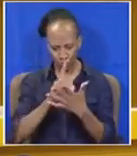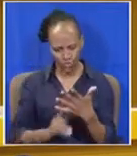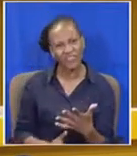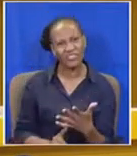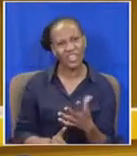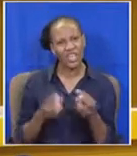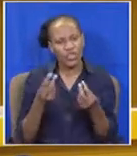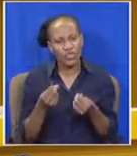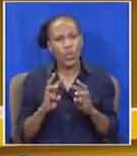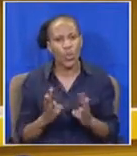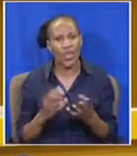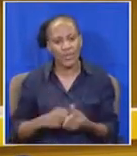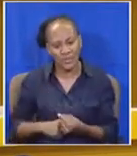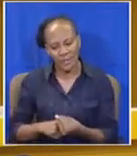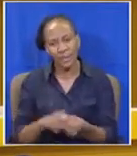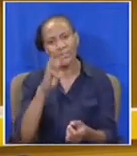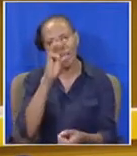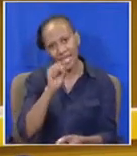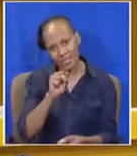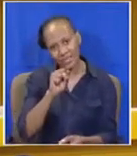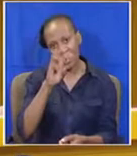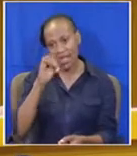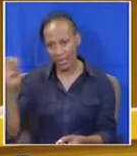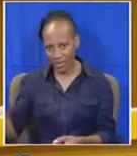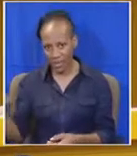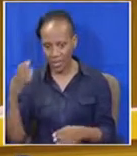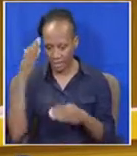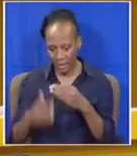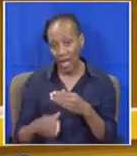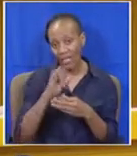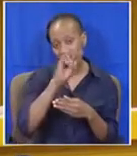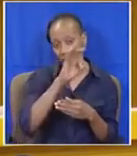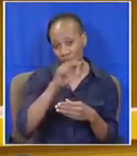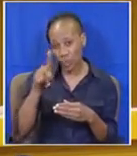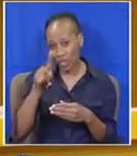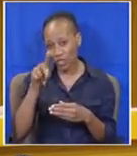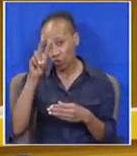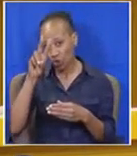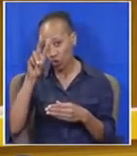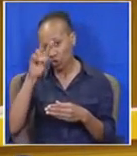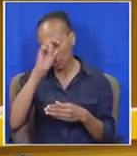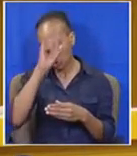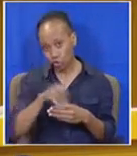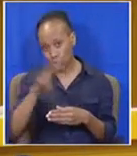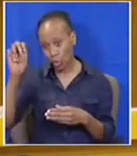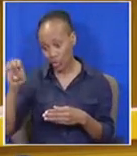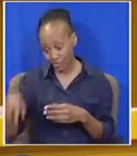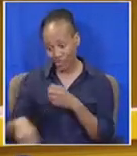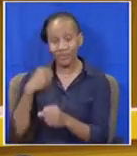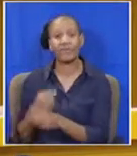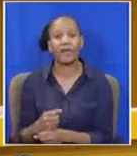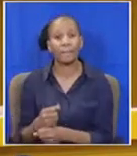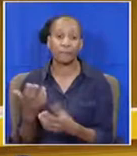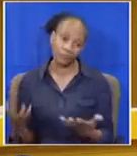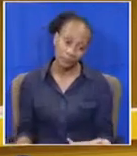for the struggling SMMEs by the 31st June 2018. The concept of business rescue which find its